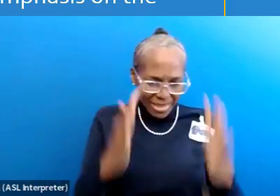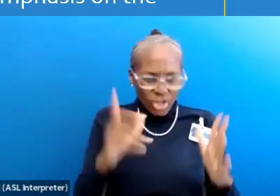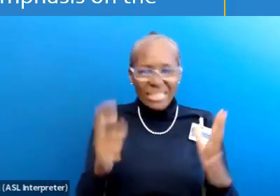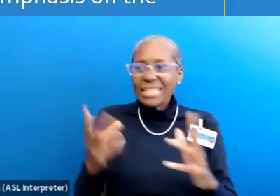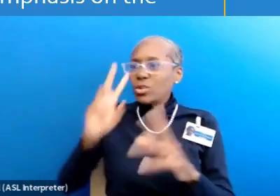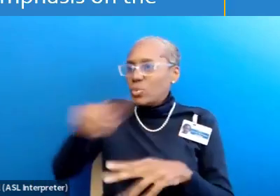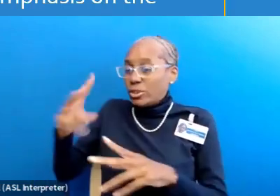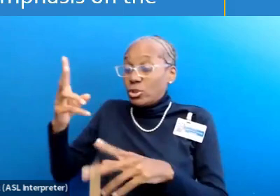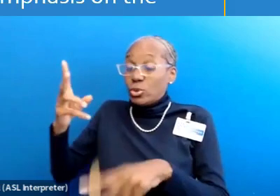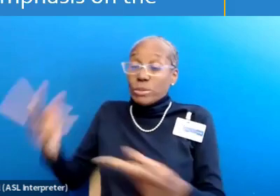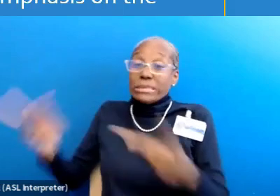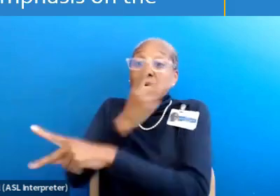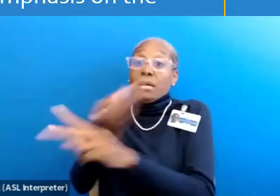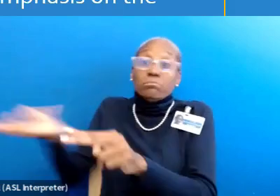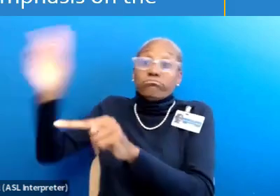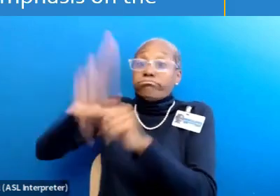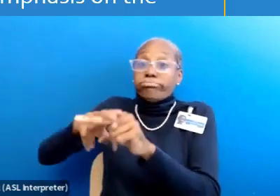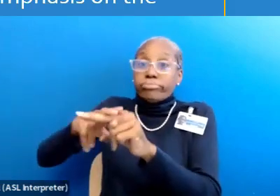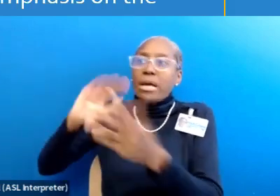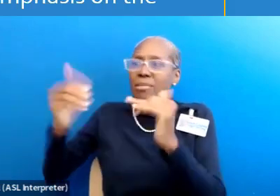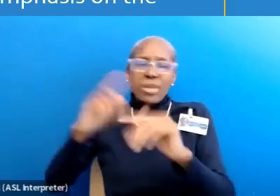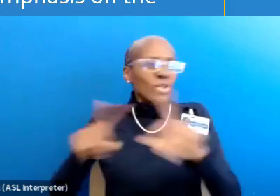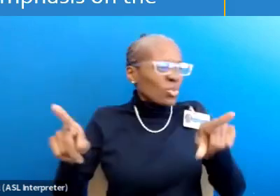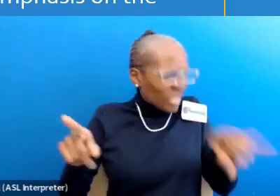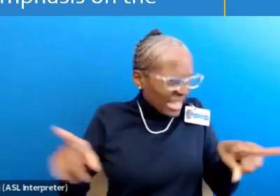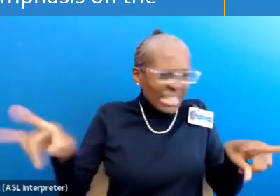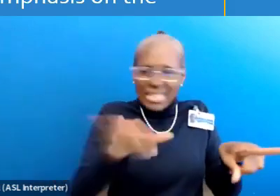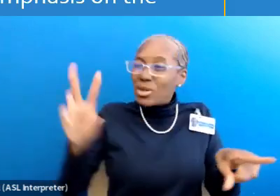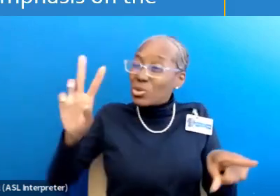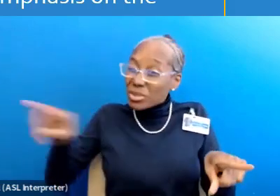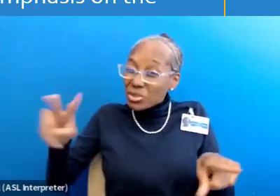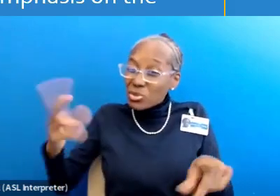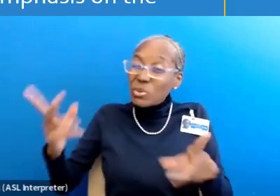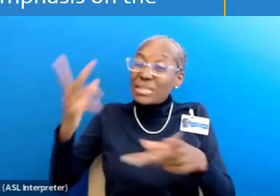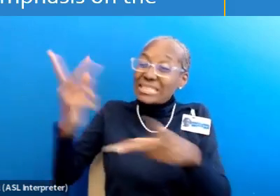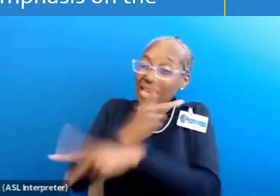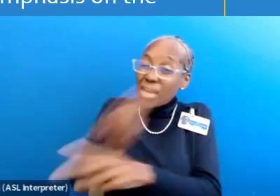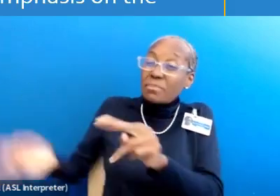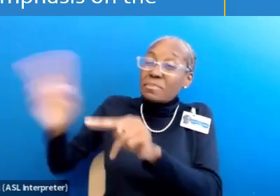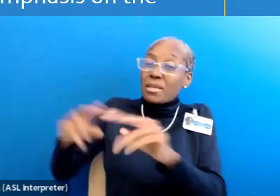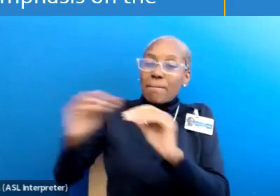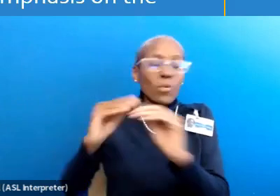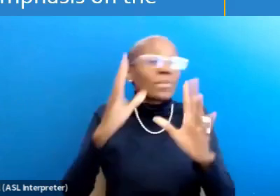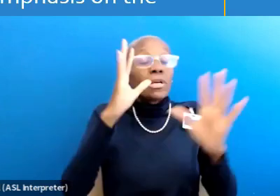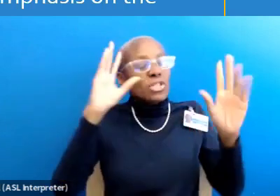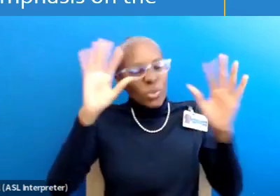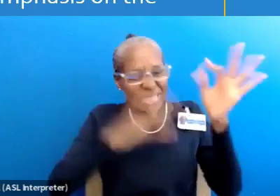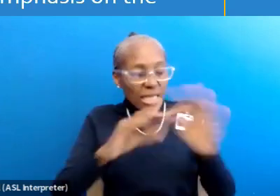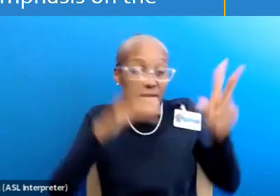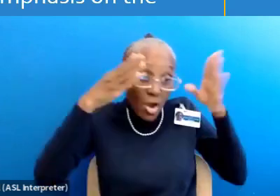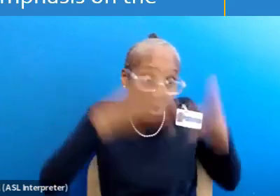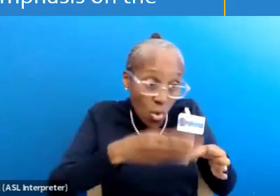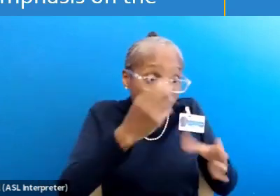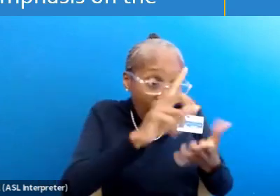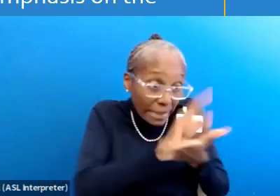practice than others to reach the same skill level. 22 times more. So rather than focus on a specific number of